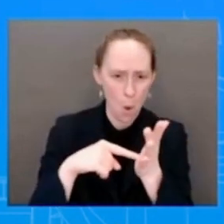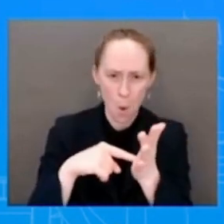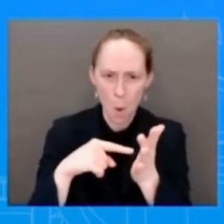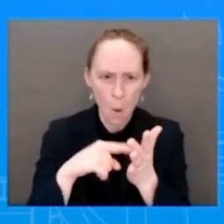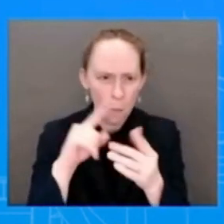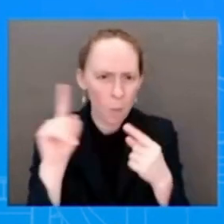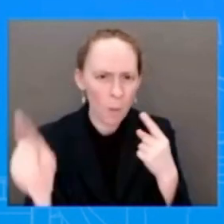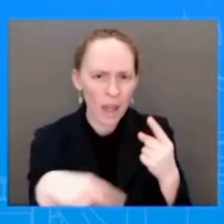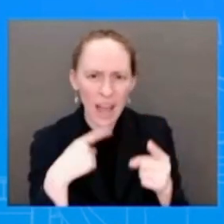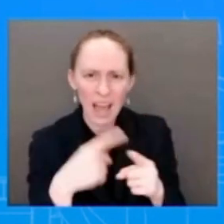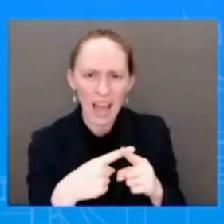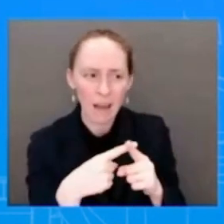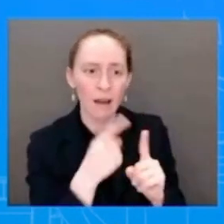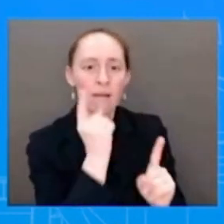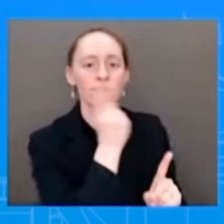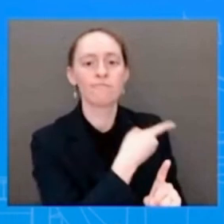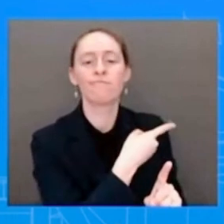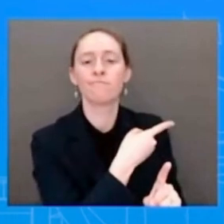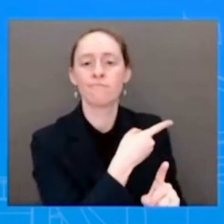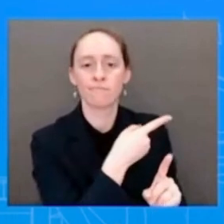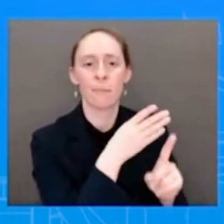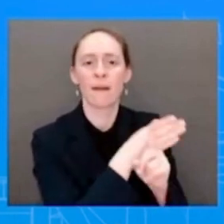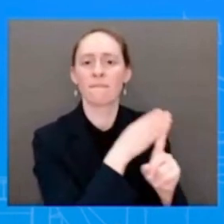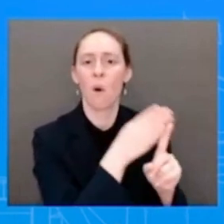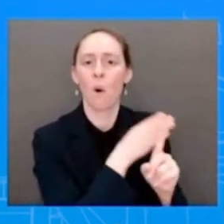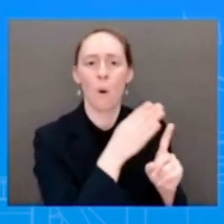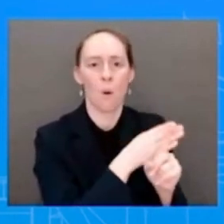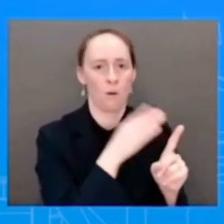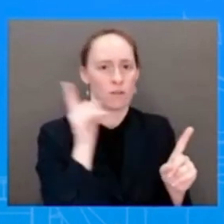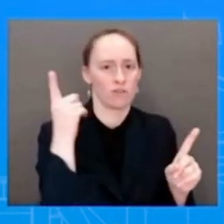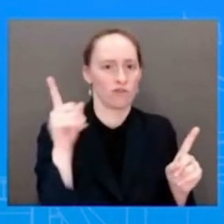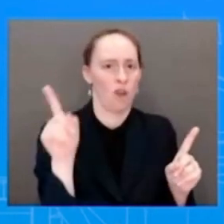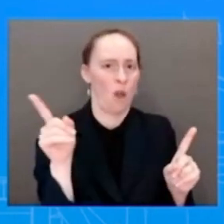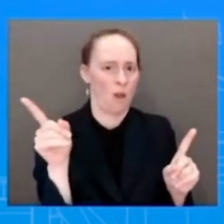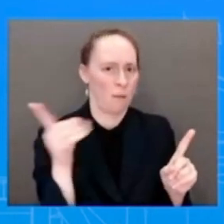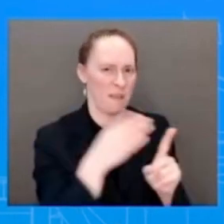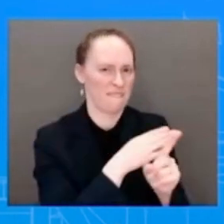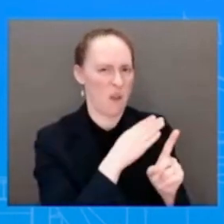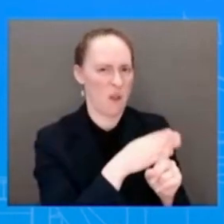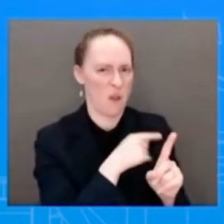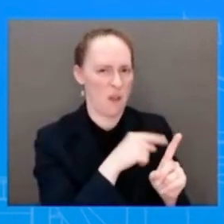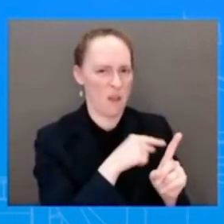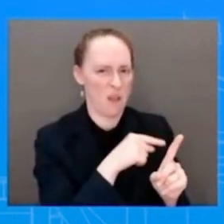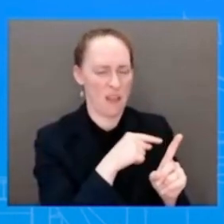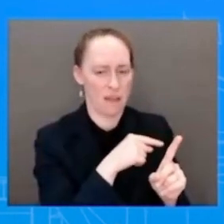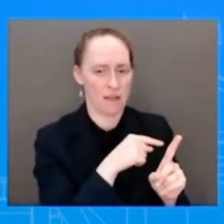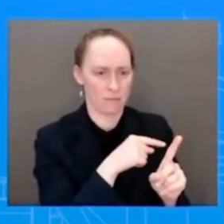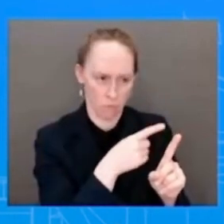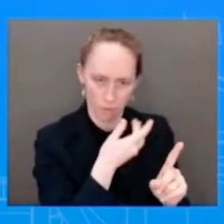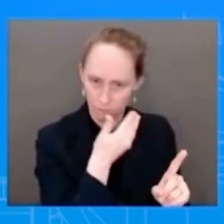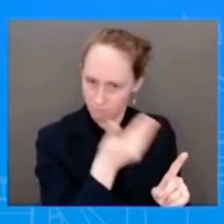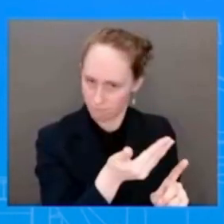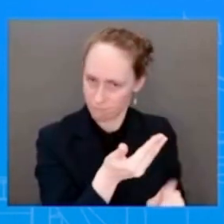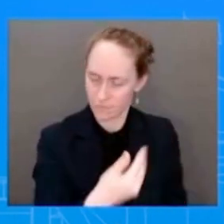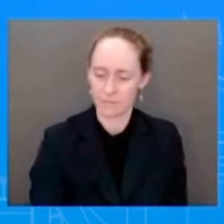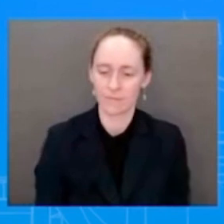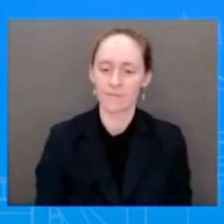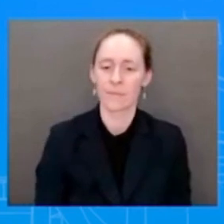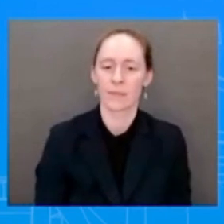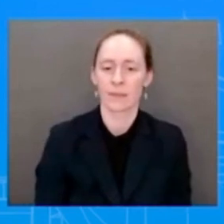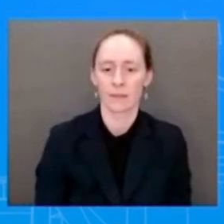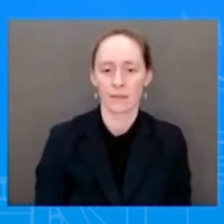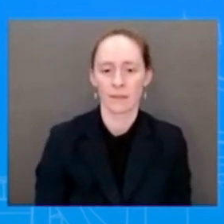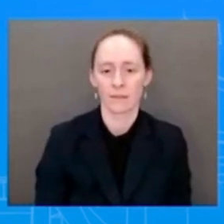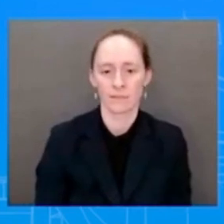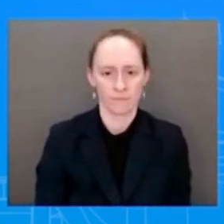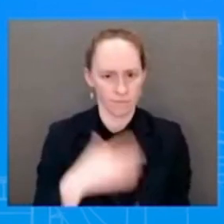something that they should get done. And they voted on this when it comes to lifting the debt ceilings three times in the last